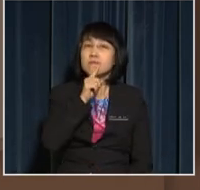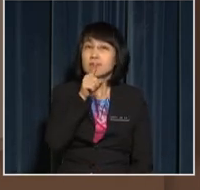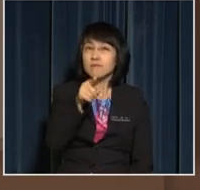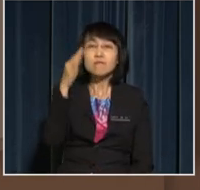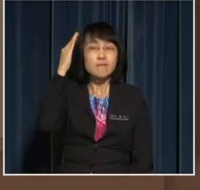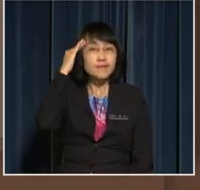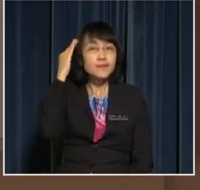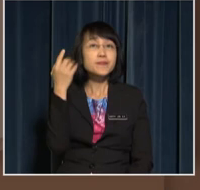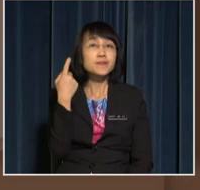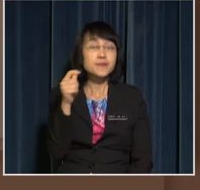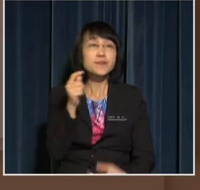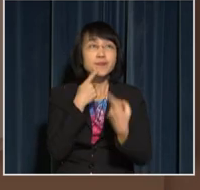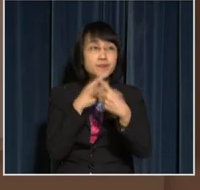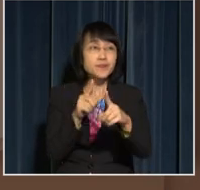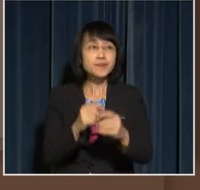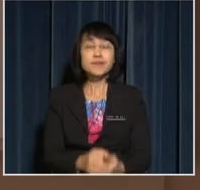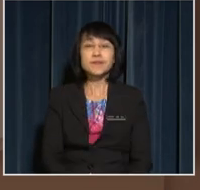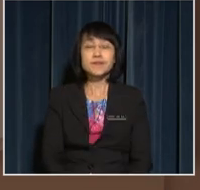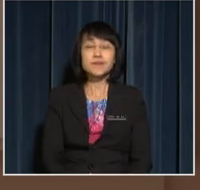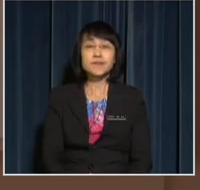sure you know the answer